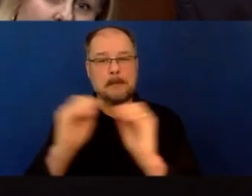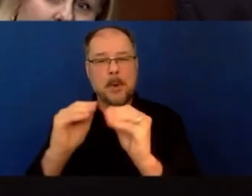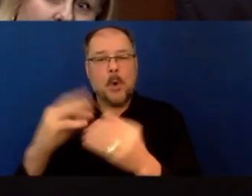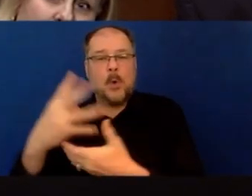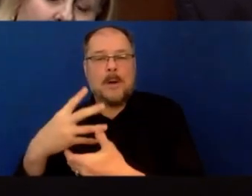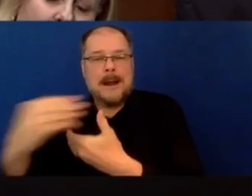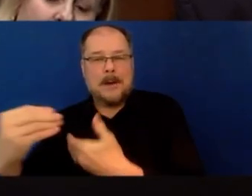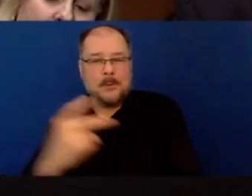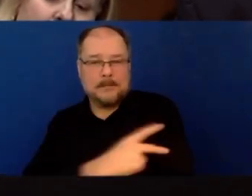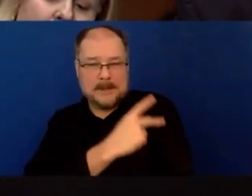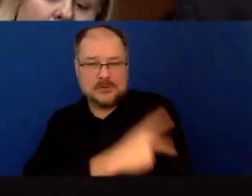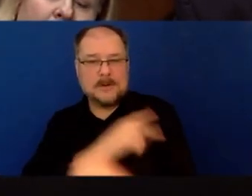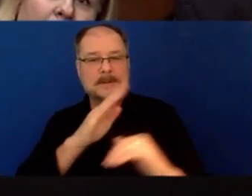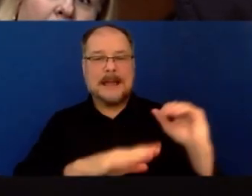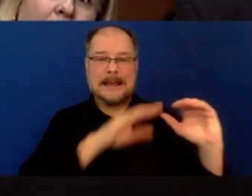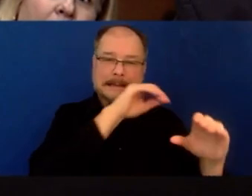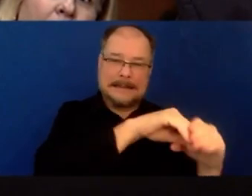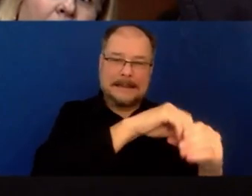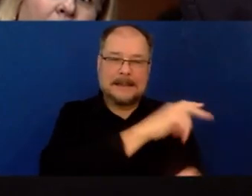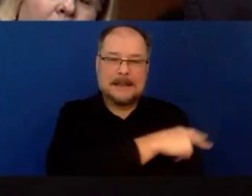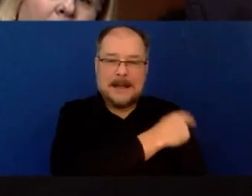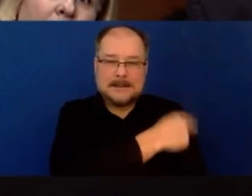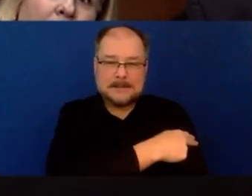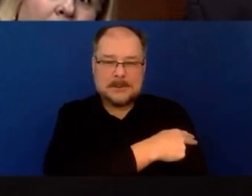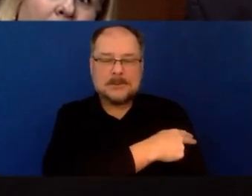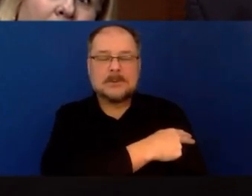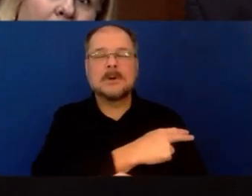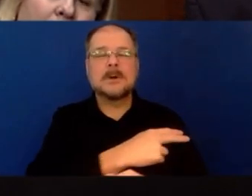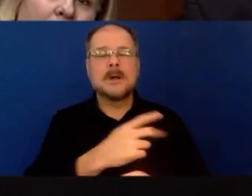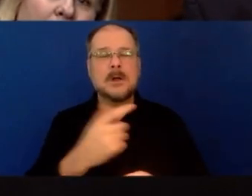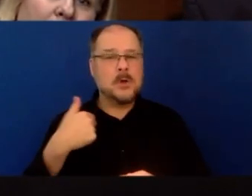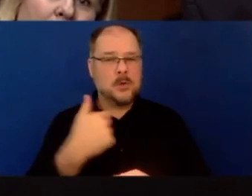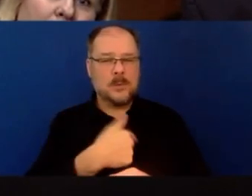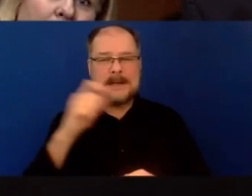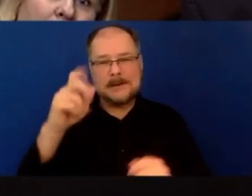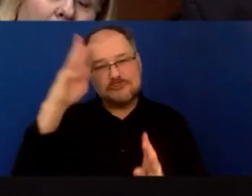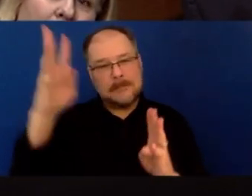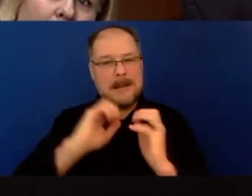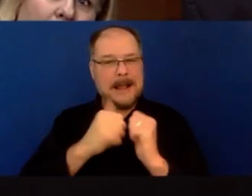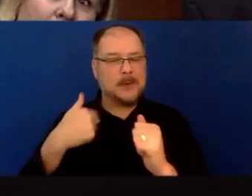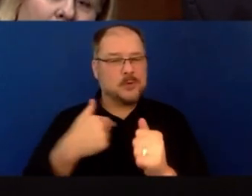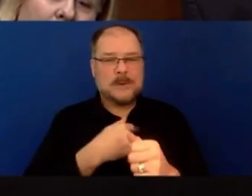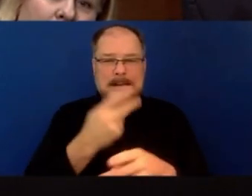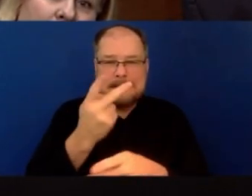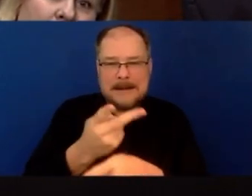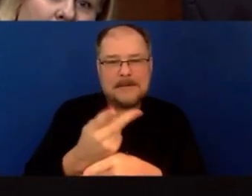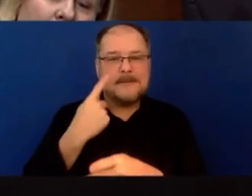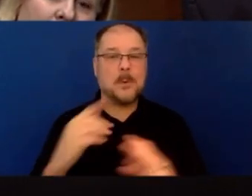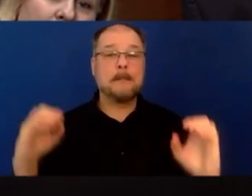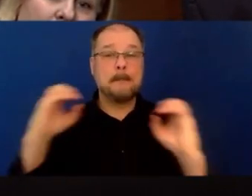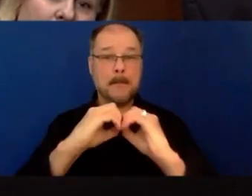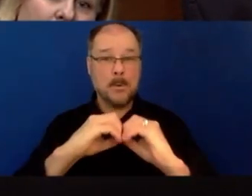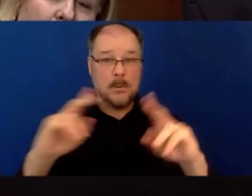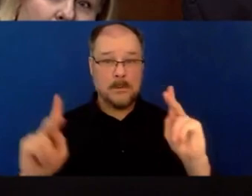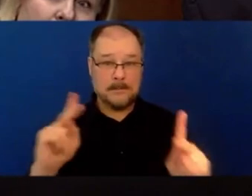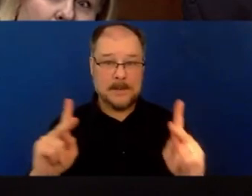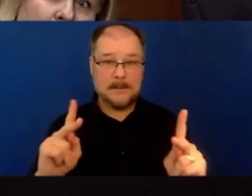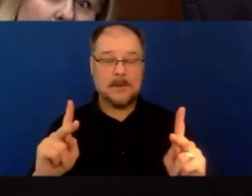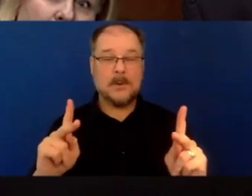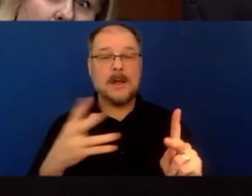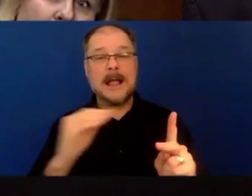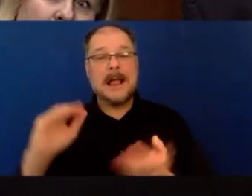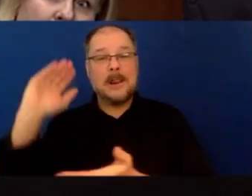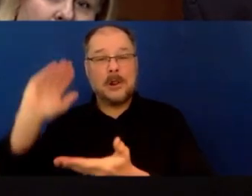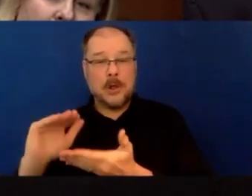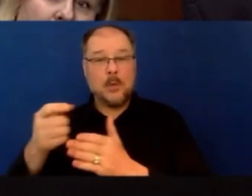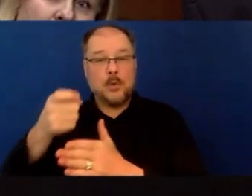we need to do is to be able to be innovative about how we care for more patients. And it's already been mentioned at this committee, at lower cost settings.